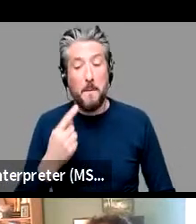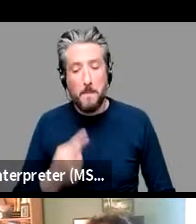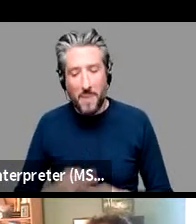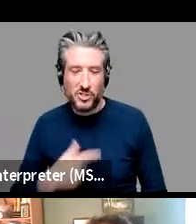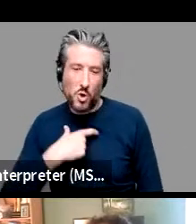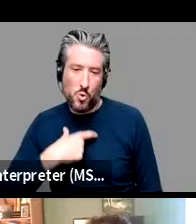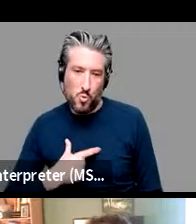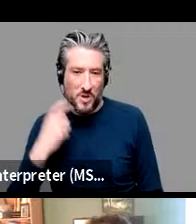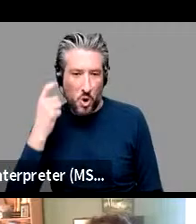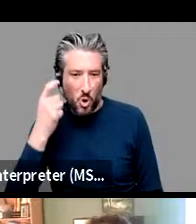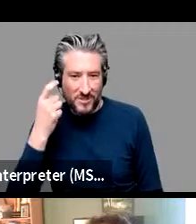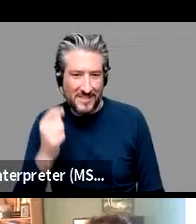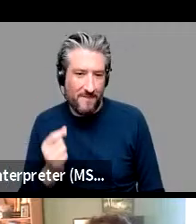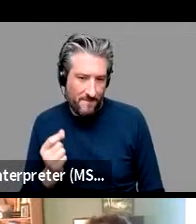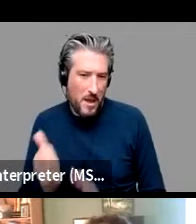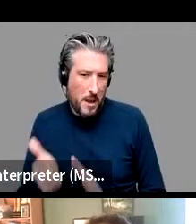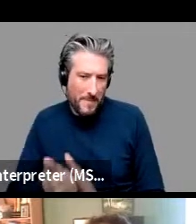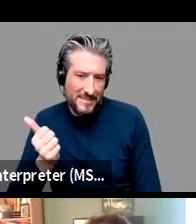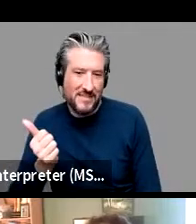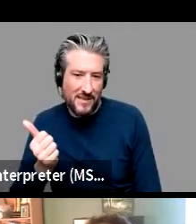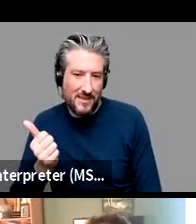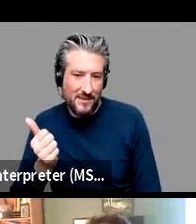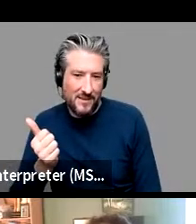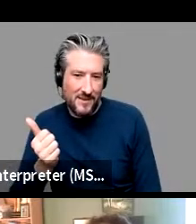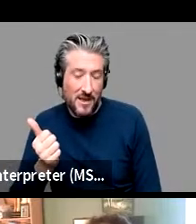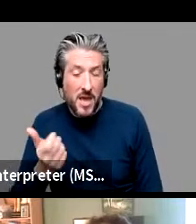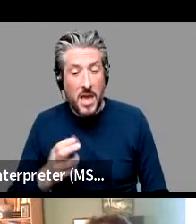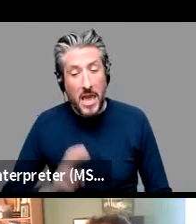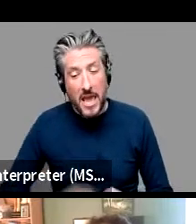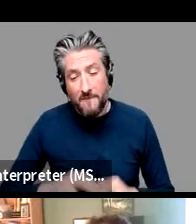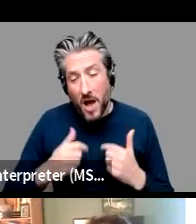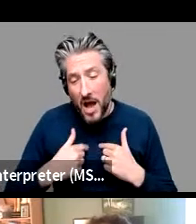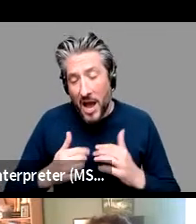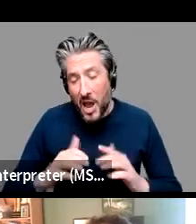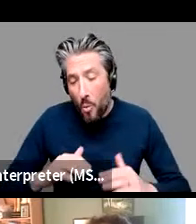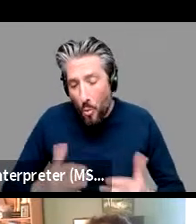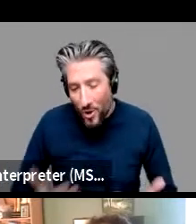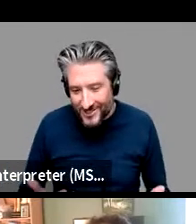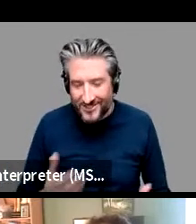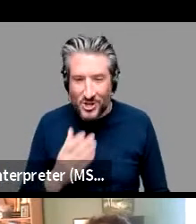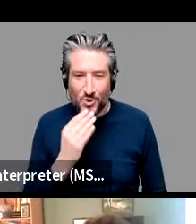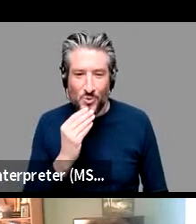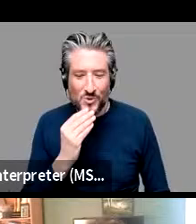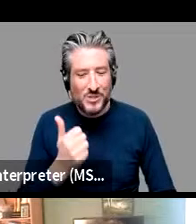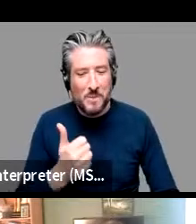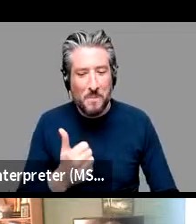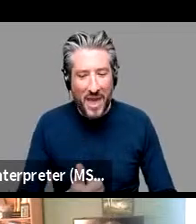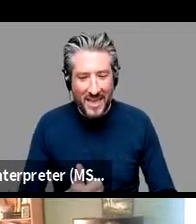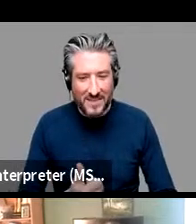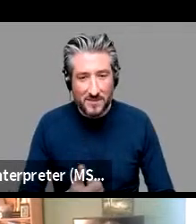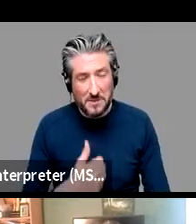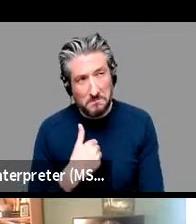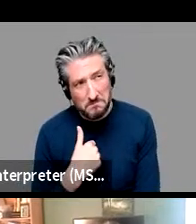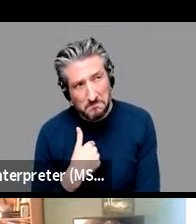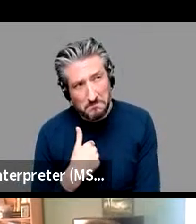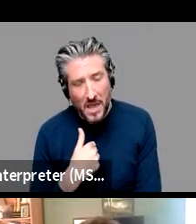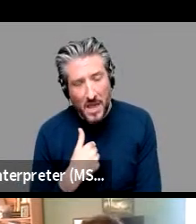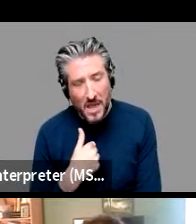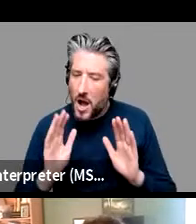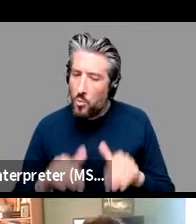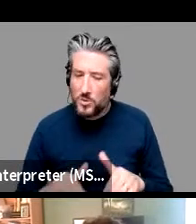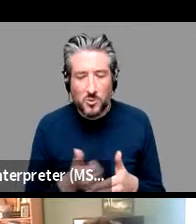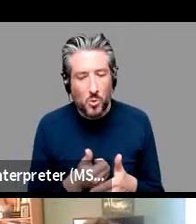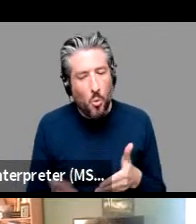abilities um if i wouldn't be a usage-based linguist um i wouldn't necessarily start bottom-up so i wouldn't necessarily